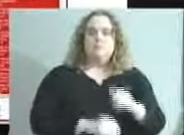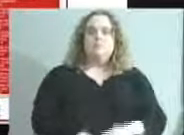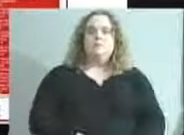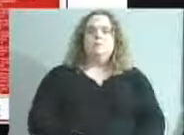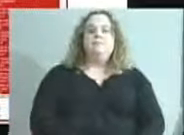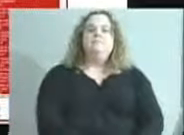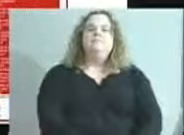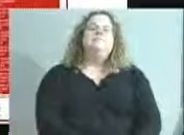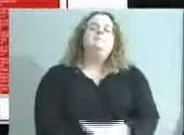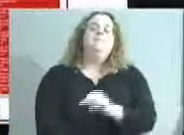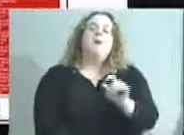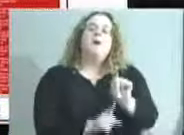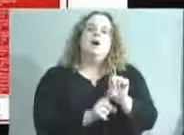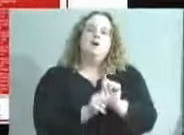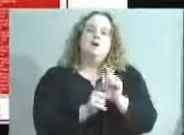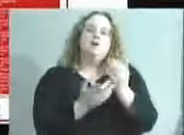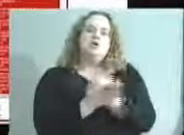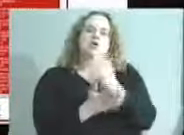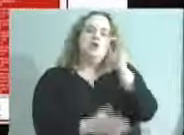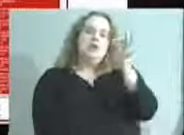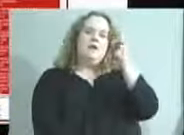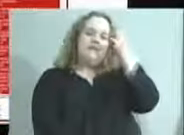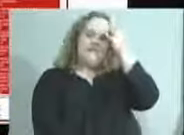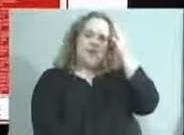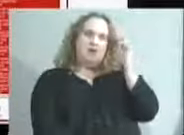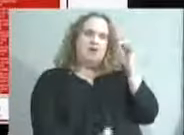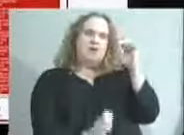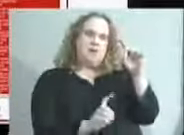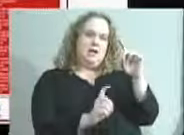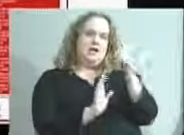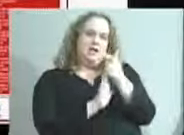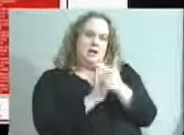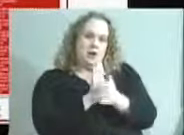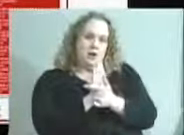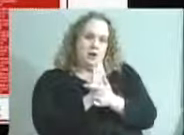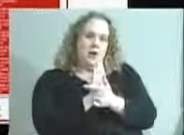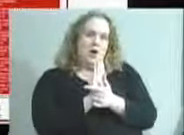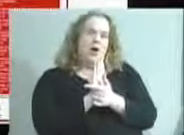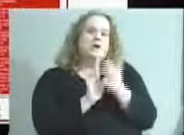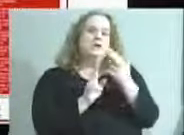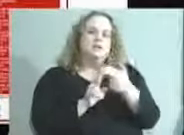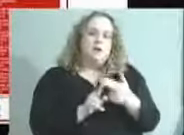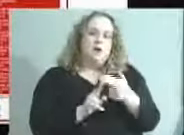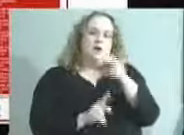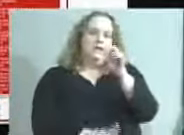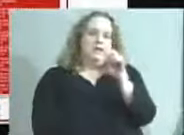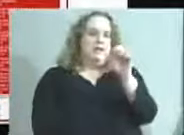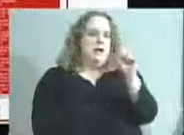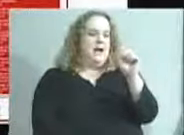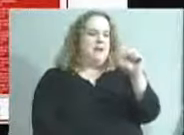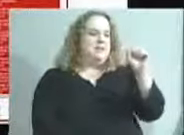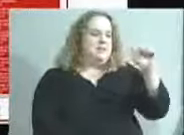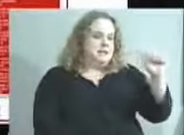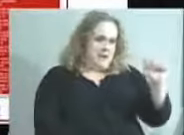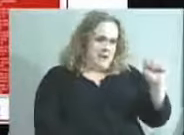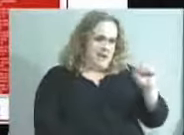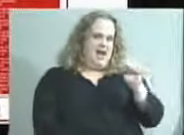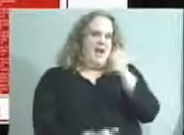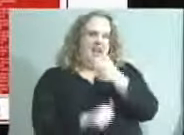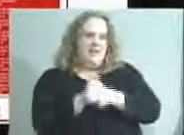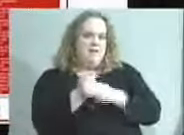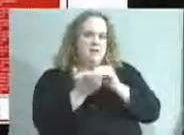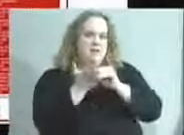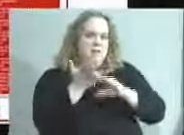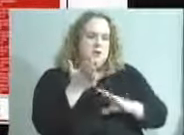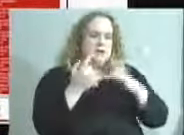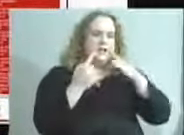education law known as Every Student Succeeds Act, ESSA, Kentucky Commissioner of Education